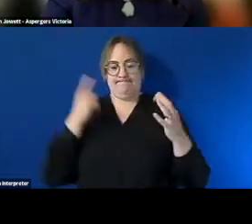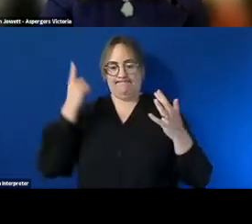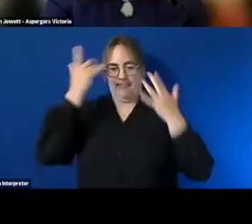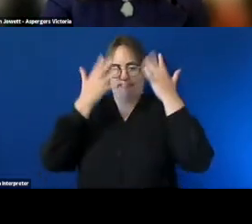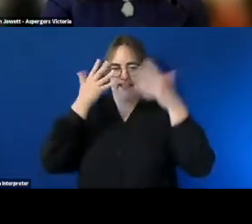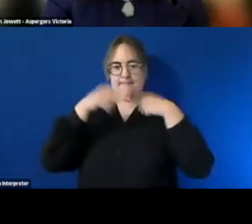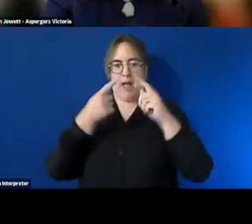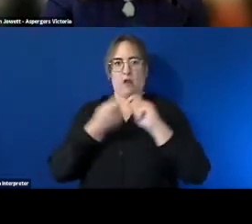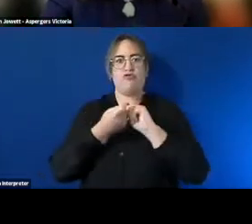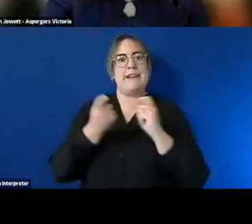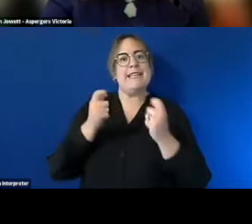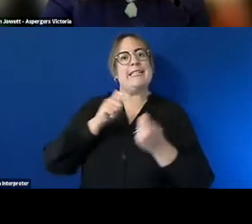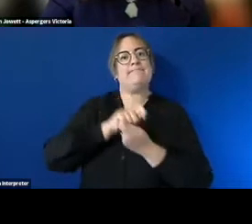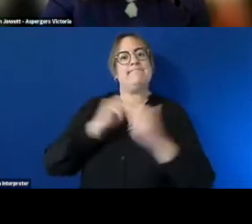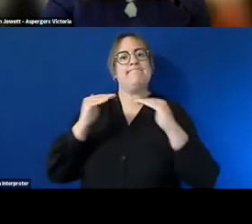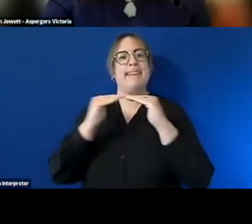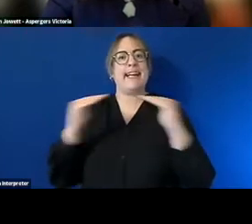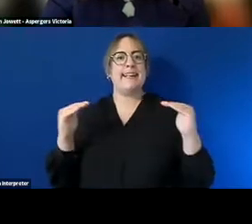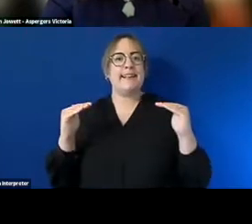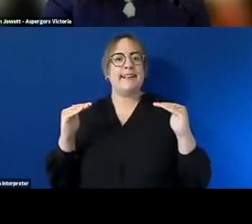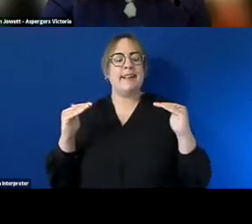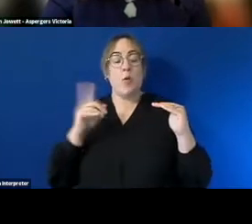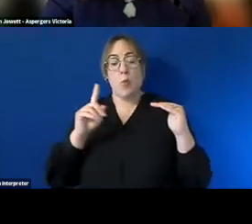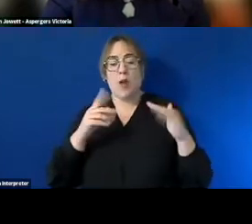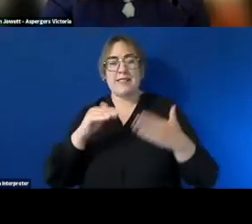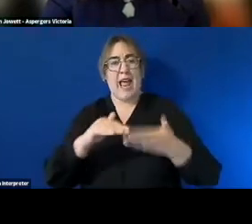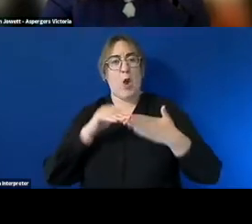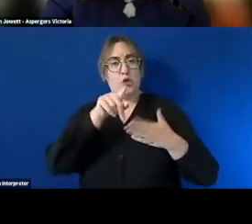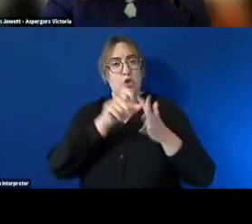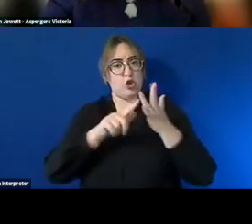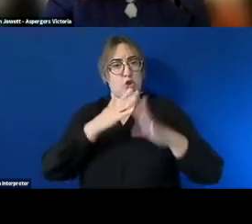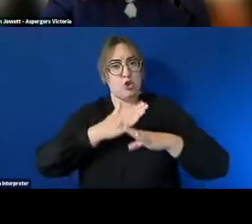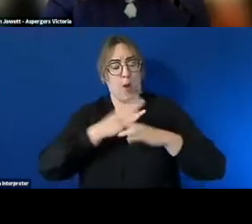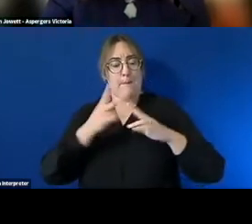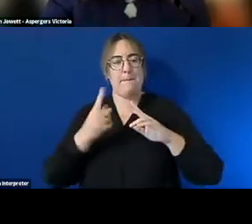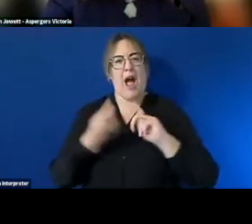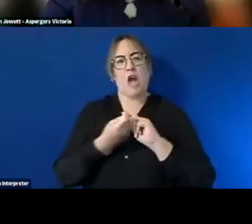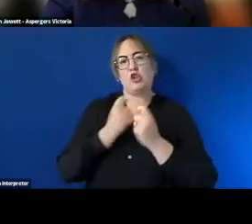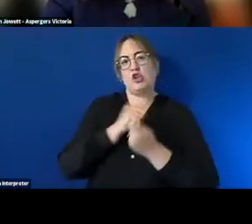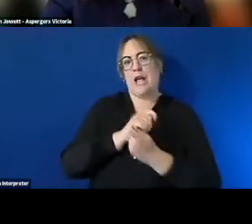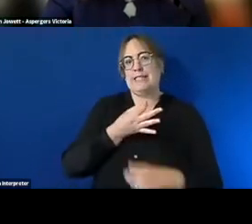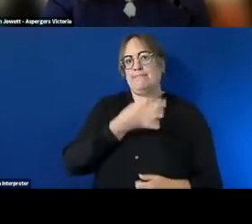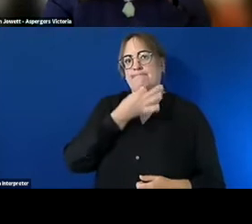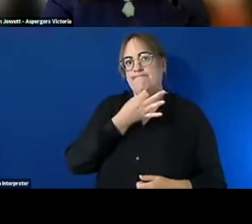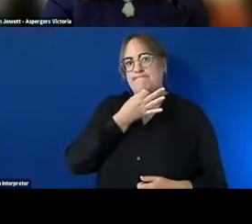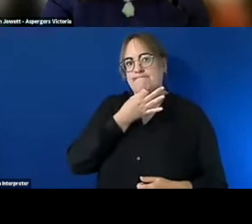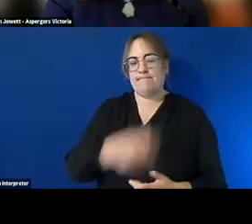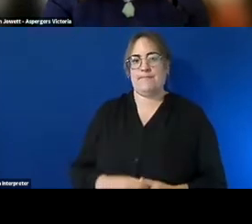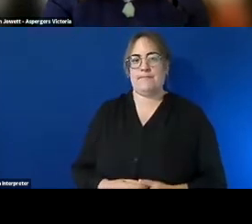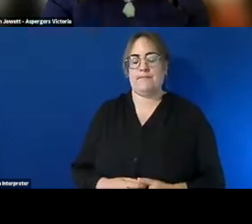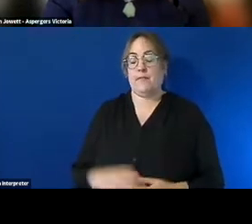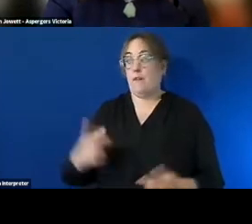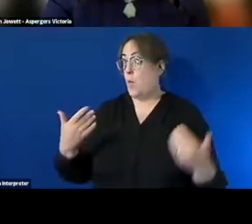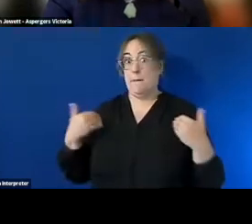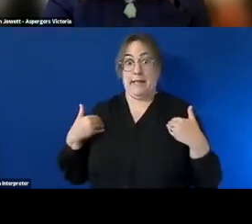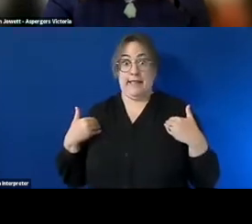adjustments can you give an example of an adjustment that has helped you to do your job well um yeah so for me that would